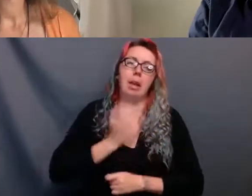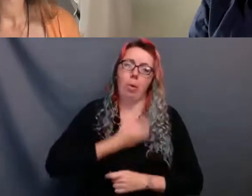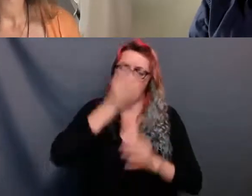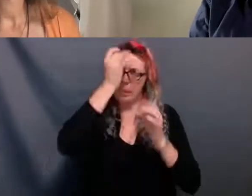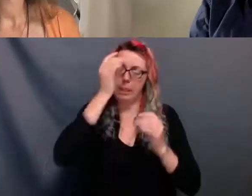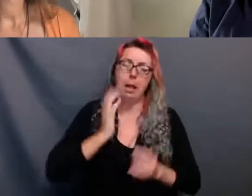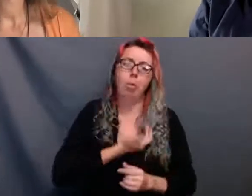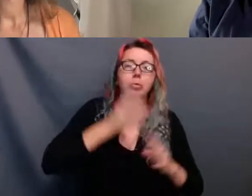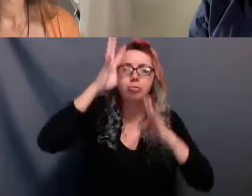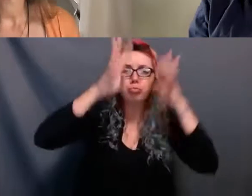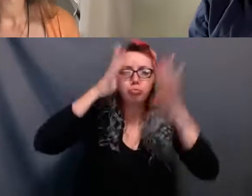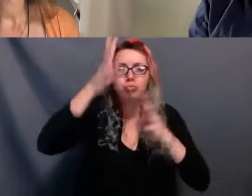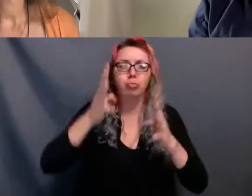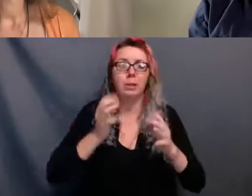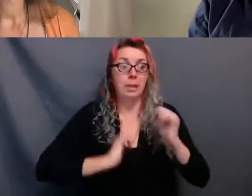at hand.